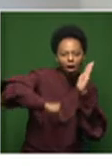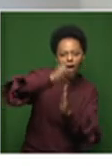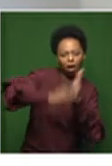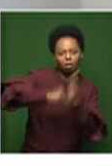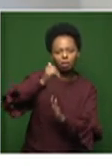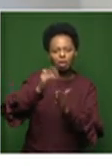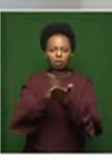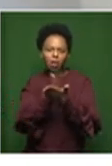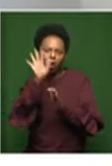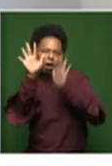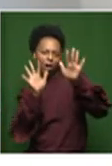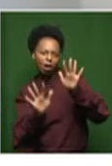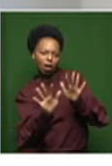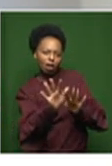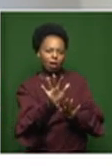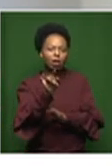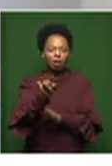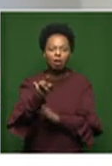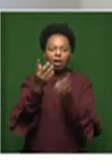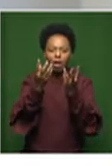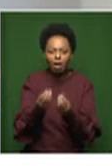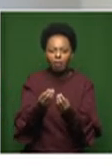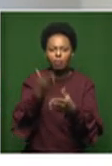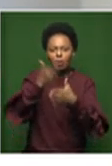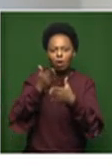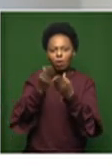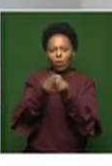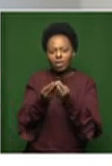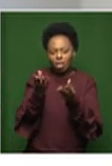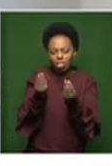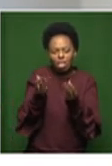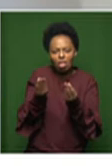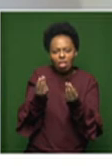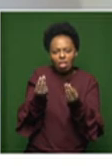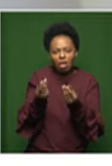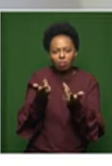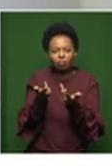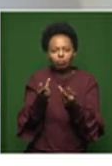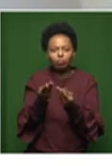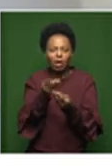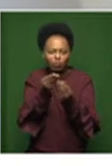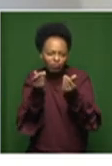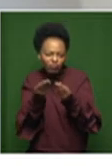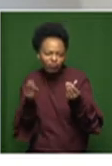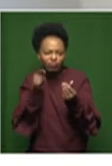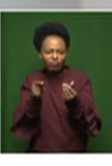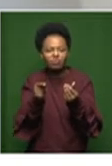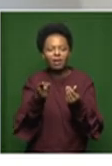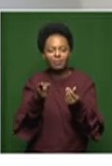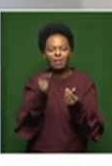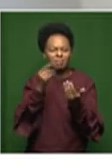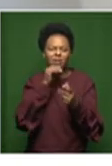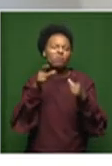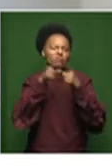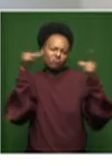Bev, for example, works with woven textiles. So it's really a wide